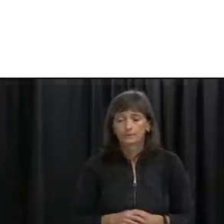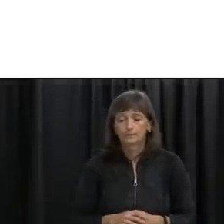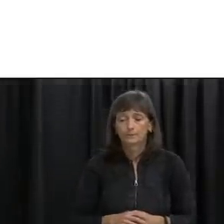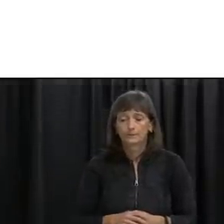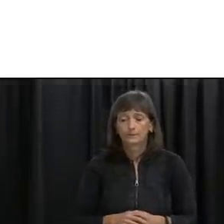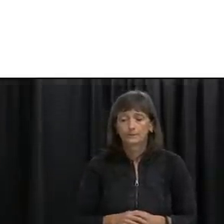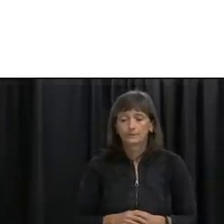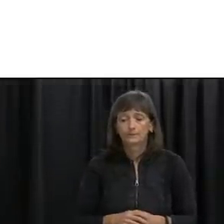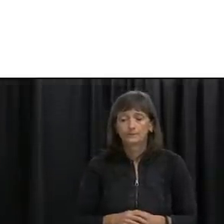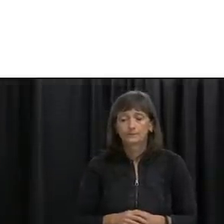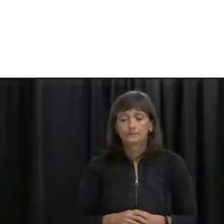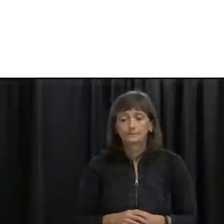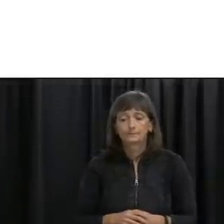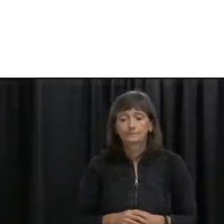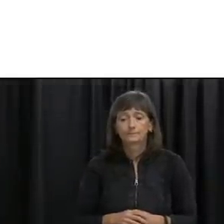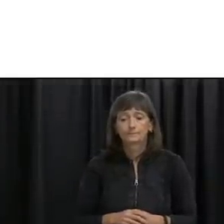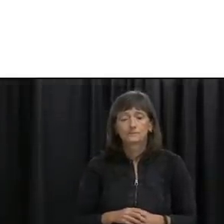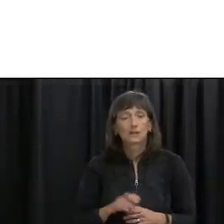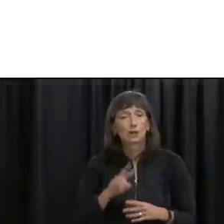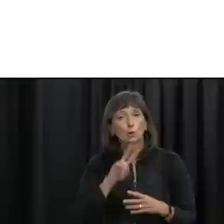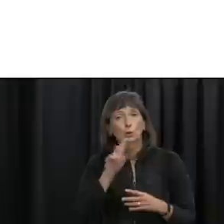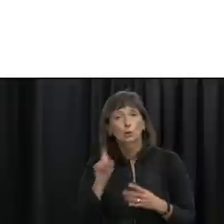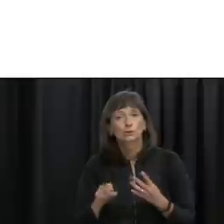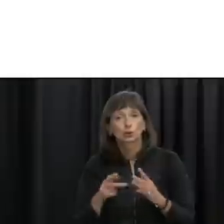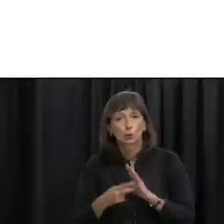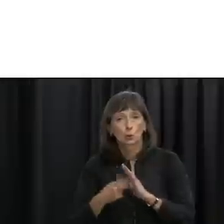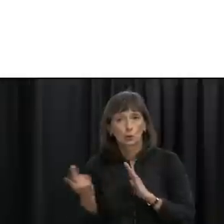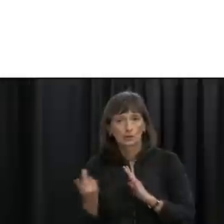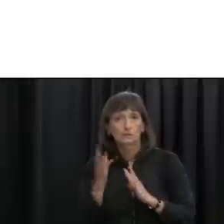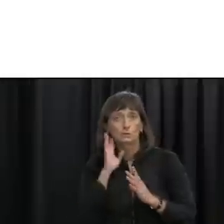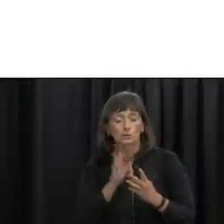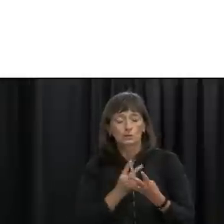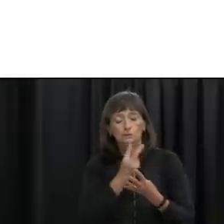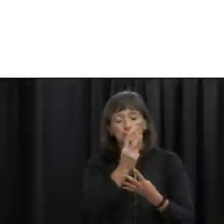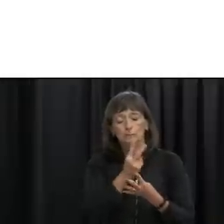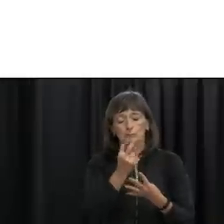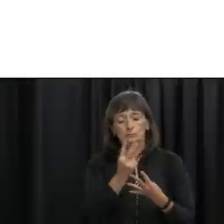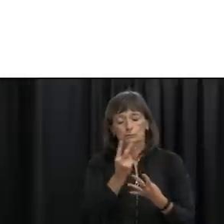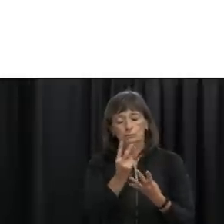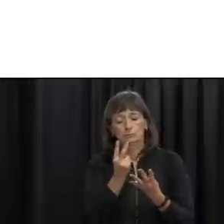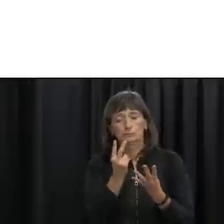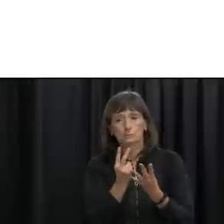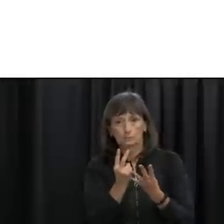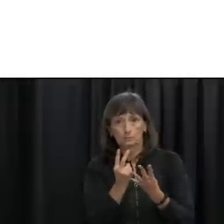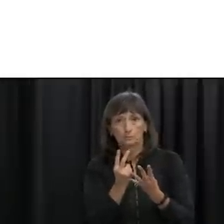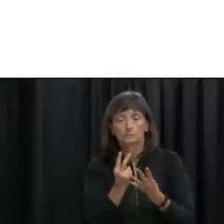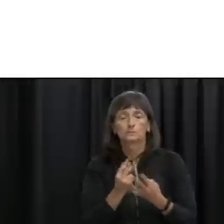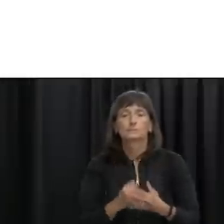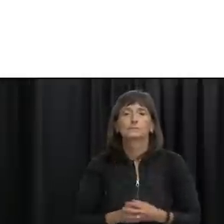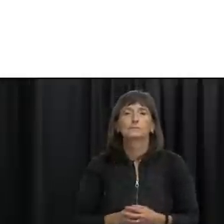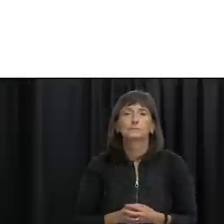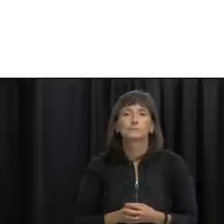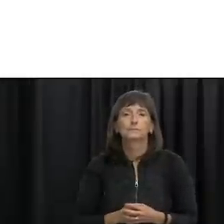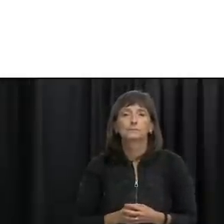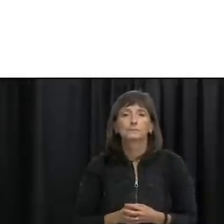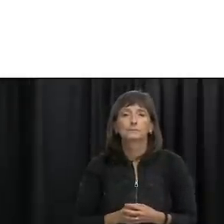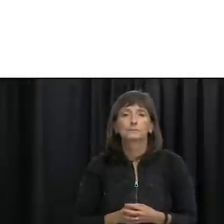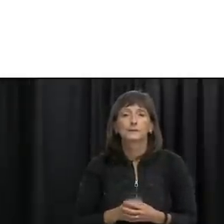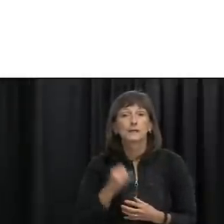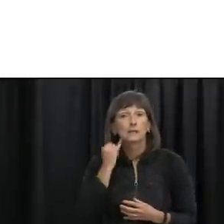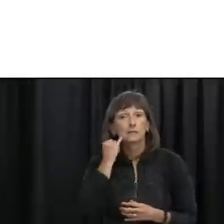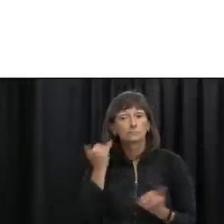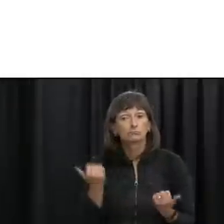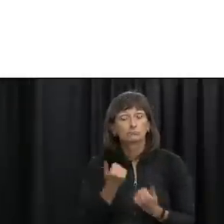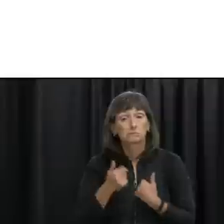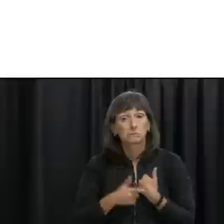we will conduct the question and answer session in two rounds where each reporter will have the opportunity to ask one question and one follow-up per round if